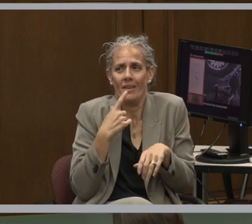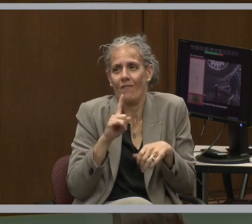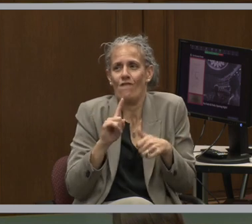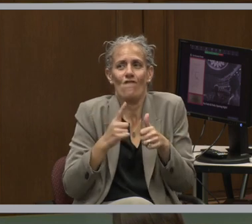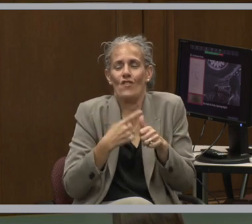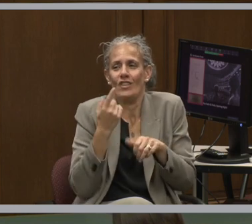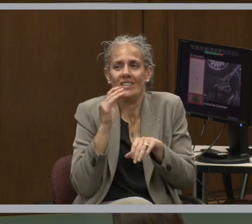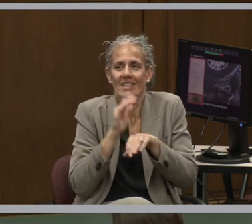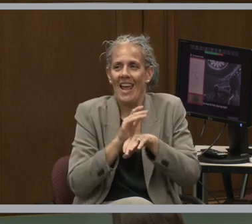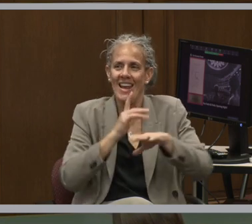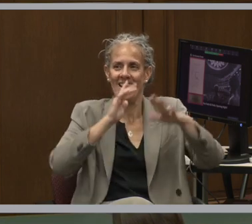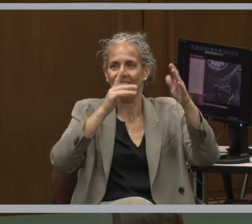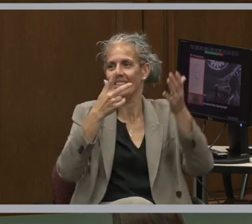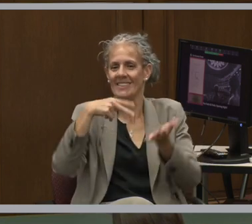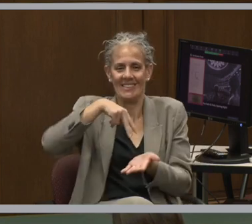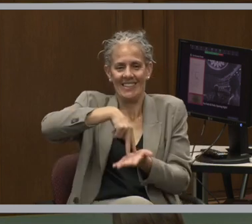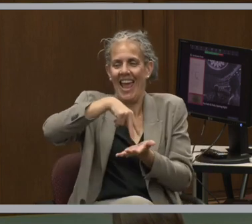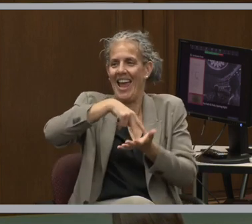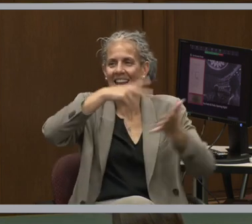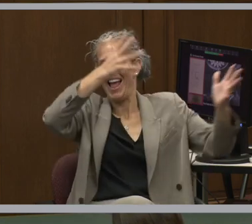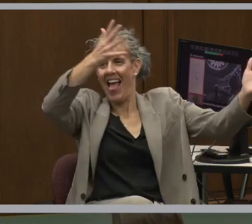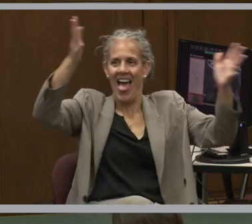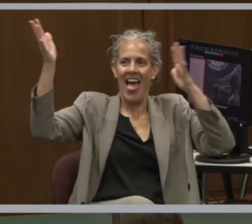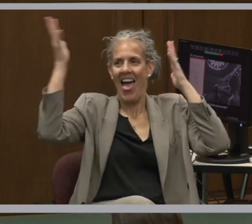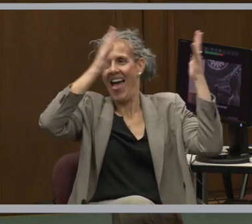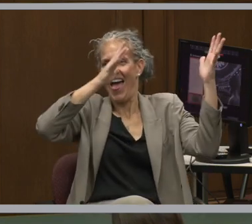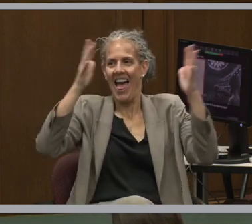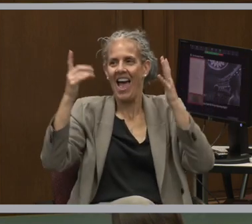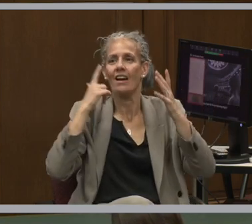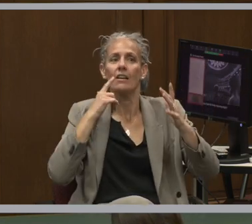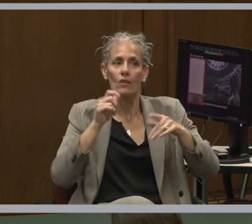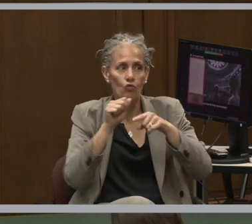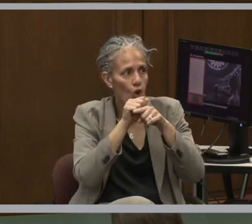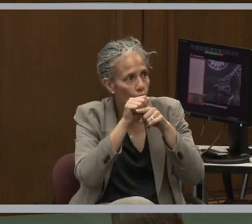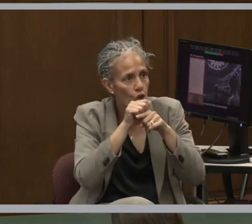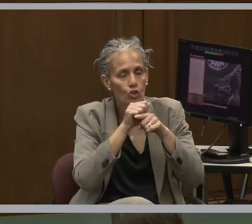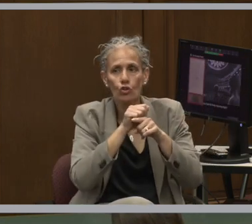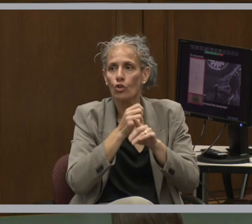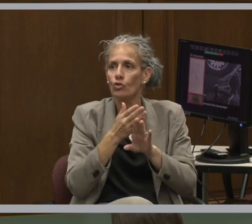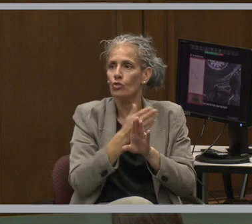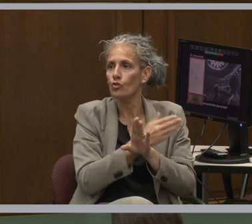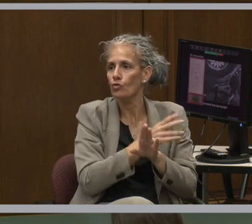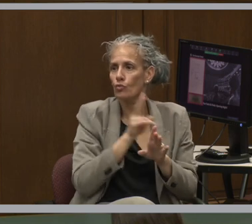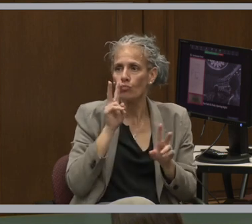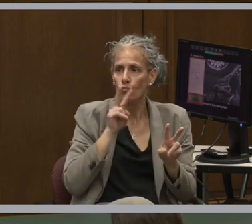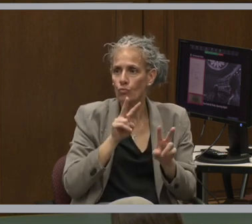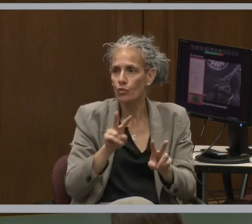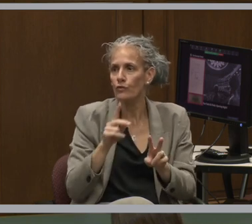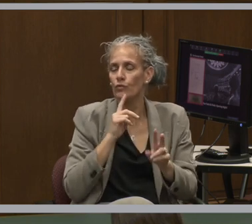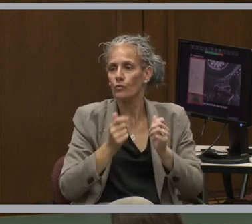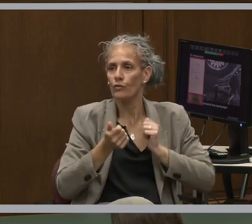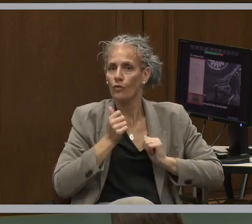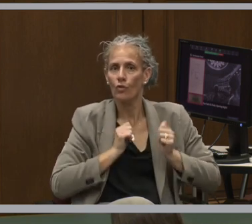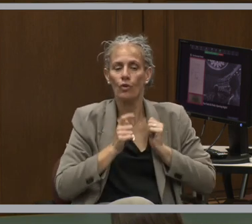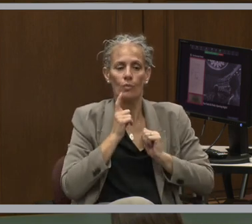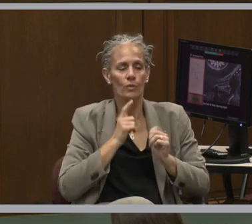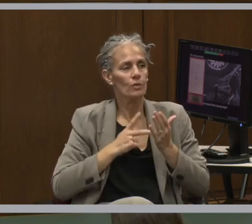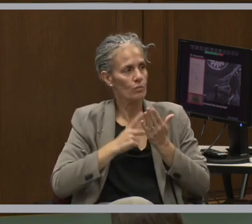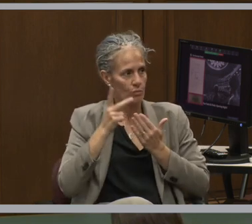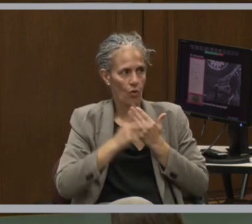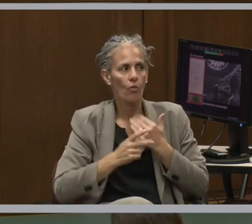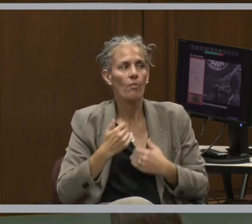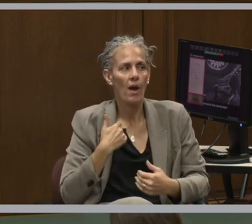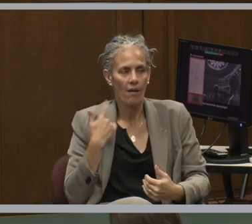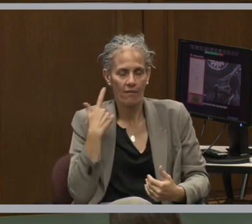program, ovation. We also have rehearsals, preview performances, the program. I actually have a